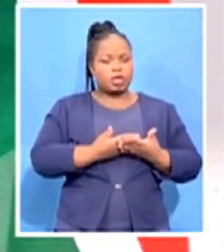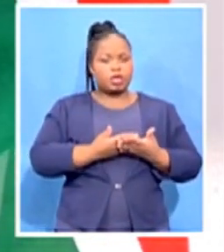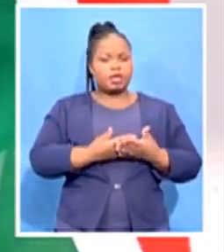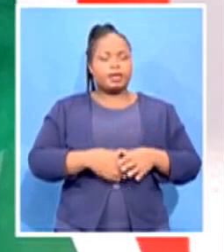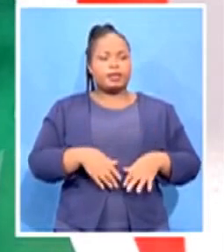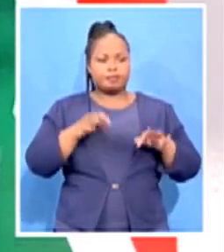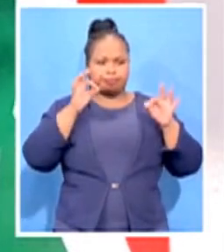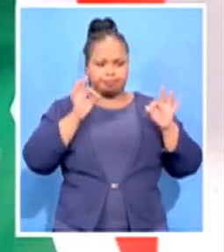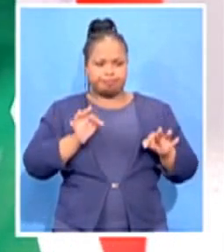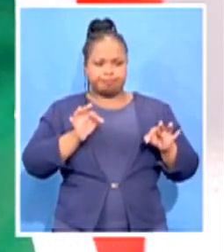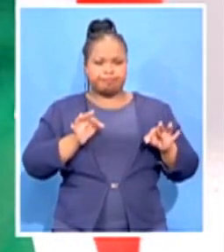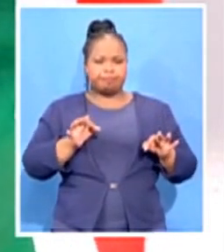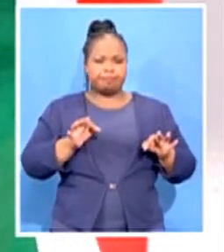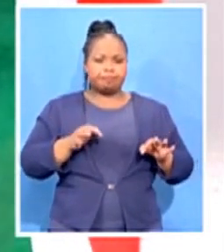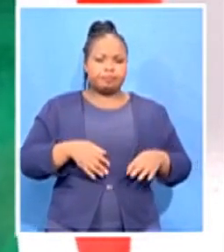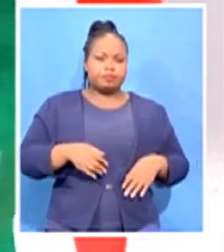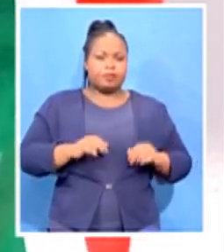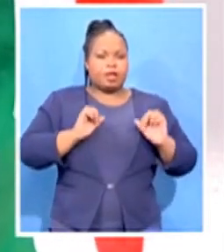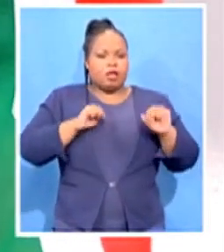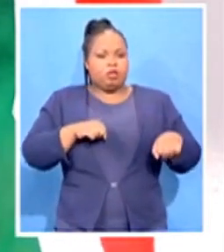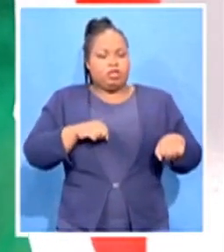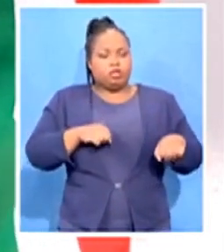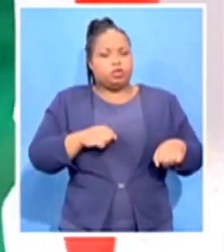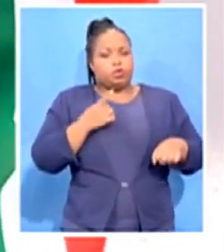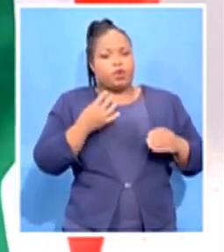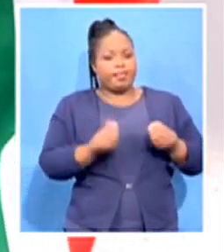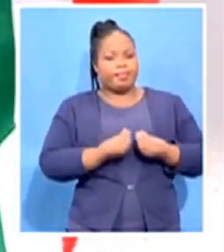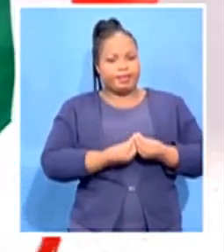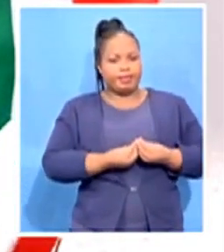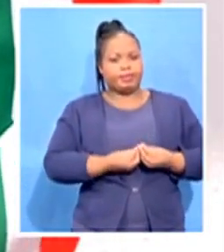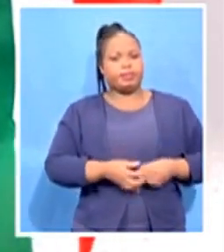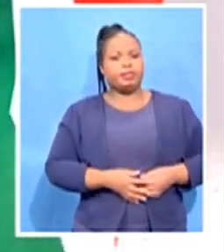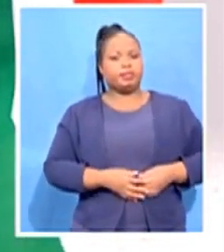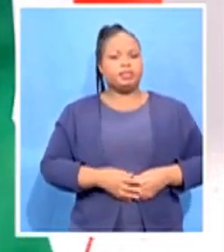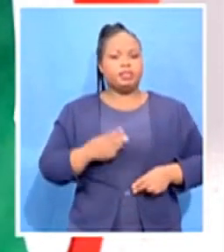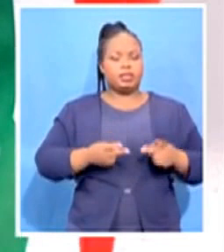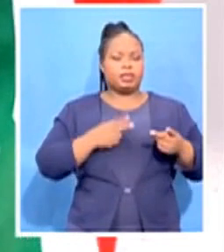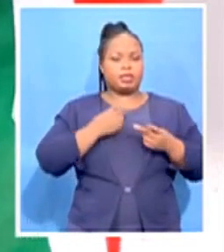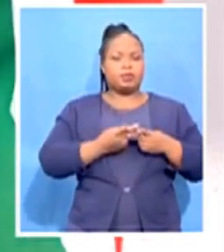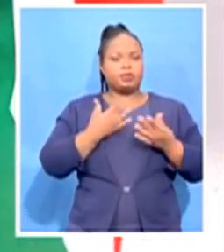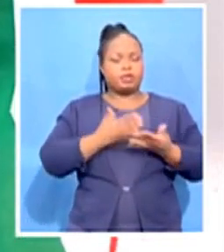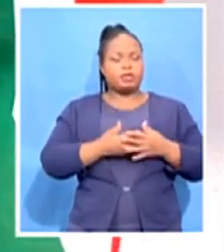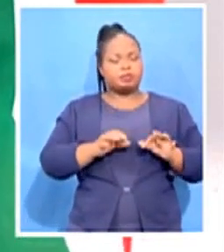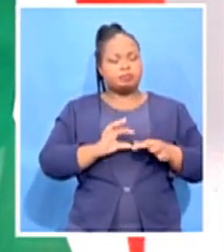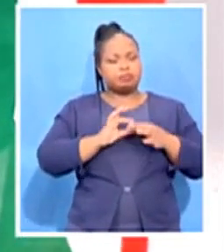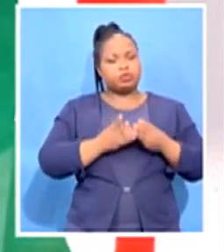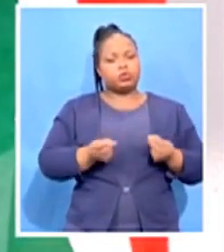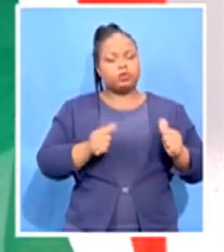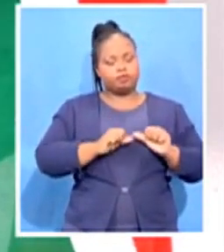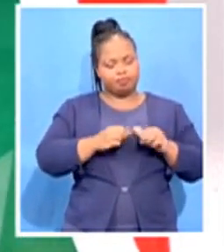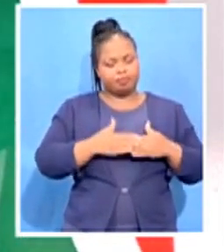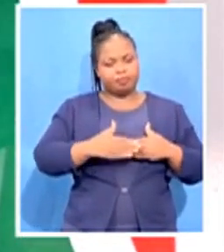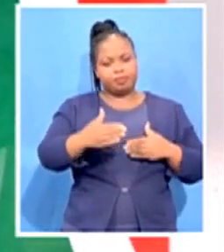through that dialogue and contact, establish long-lasting solutions to what faces all of us as humanity.